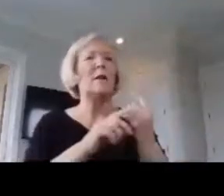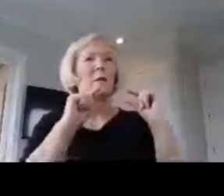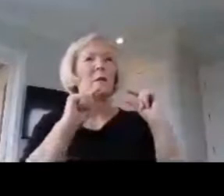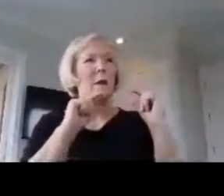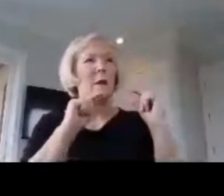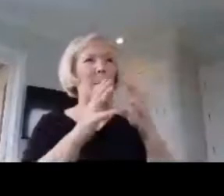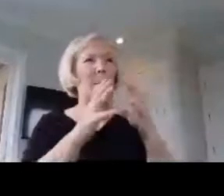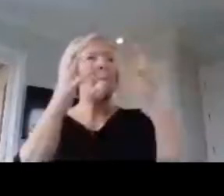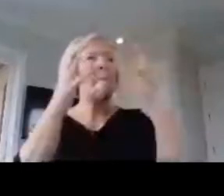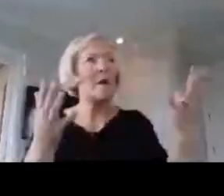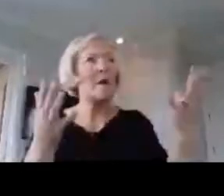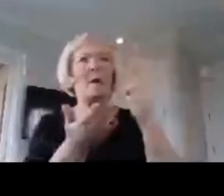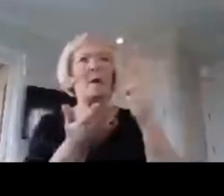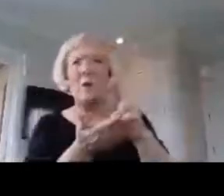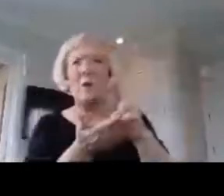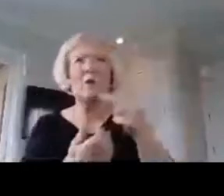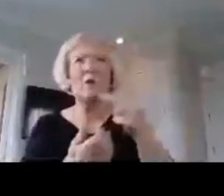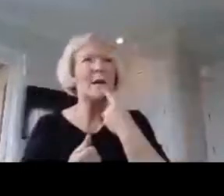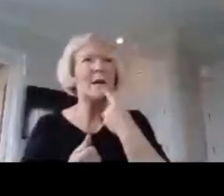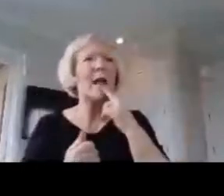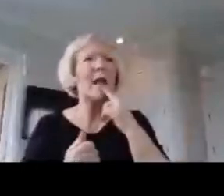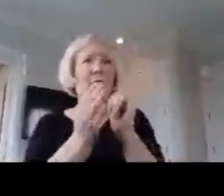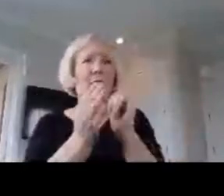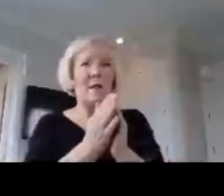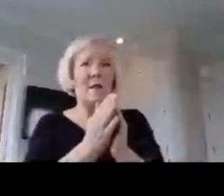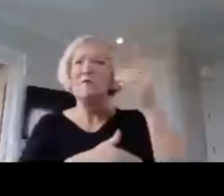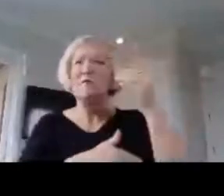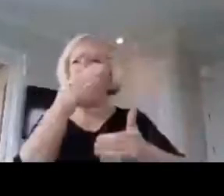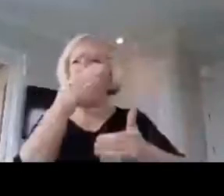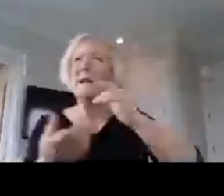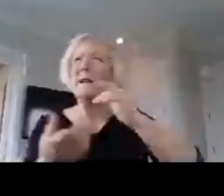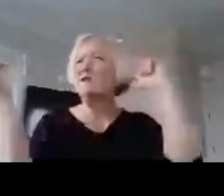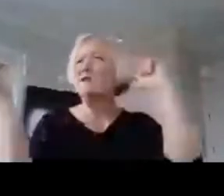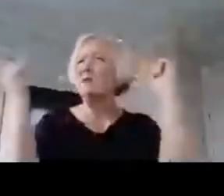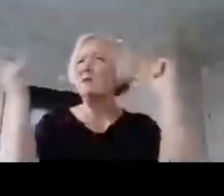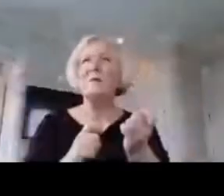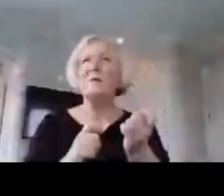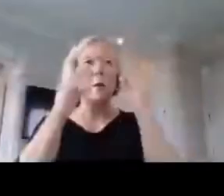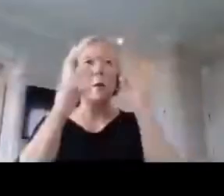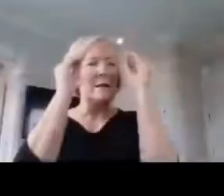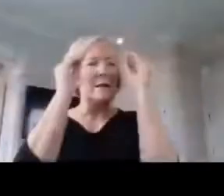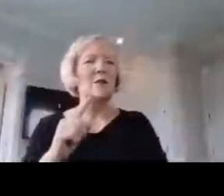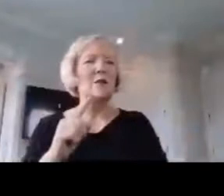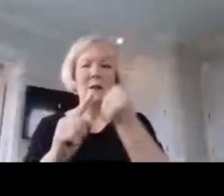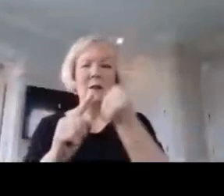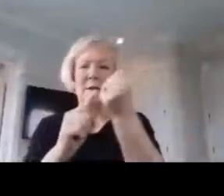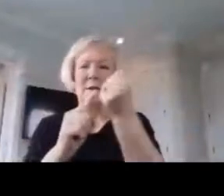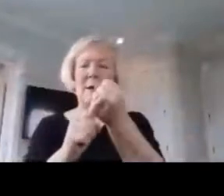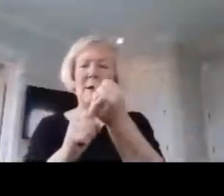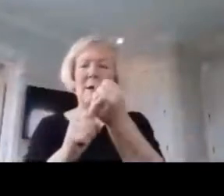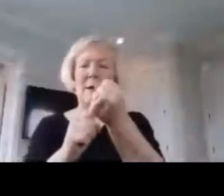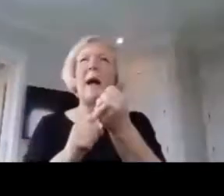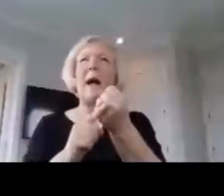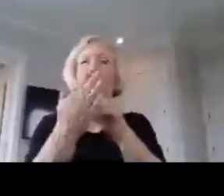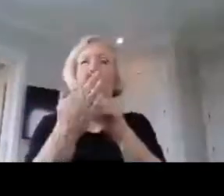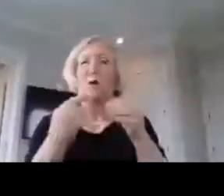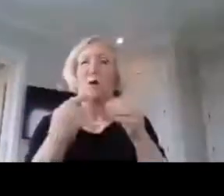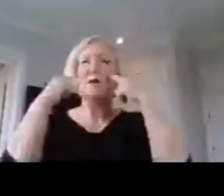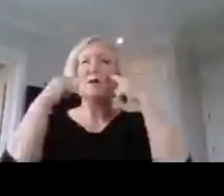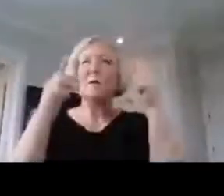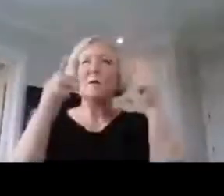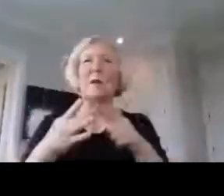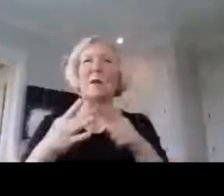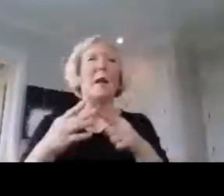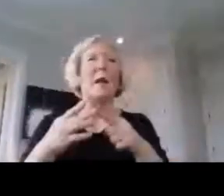The national board process transforms teaching, impacts student achievement, and enhances communities.